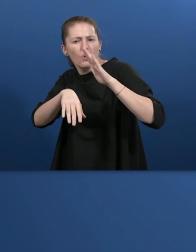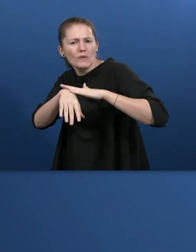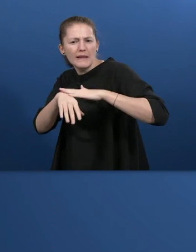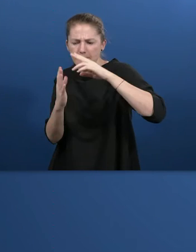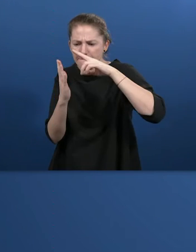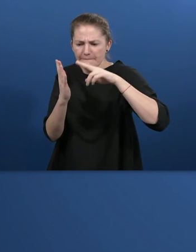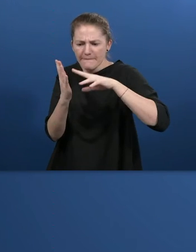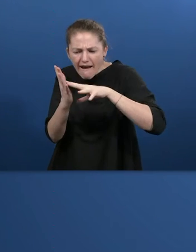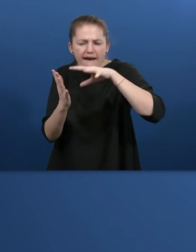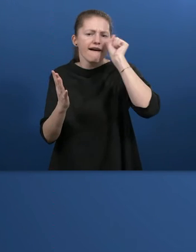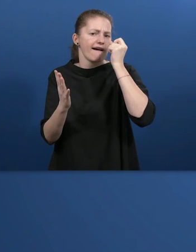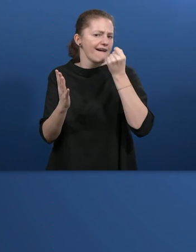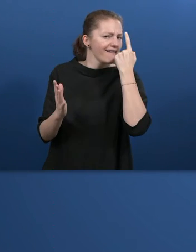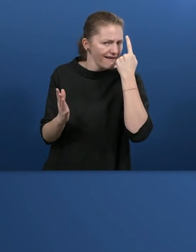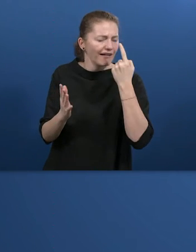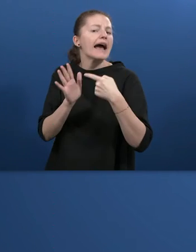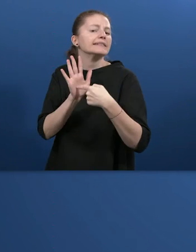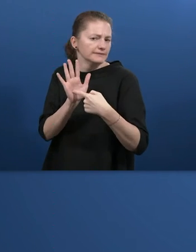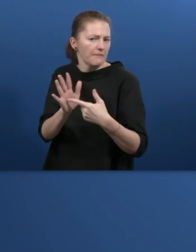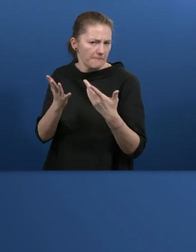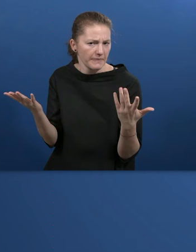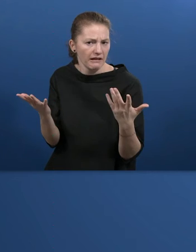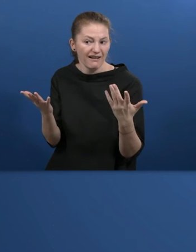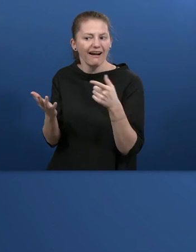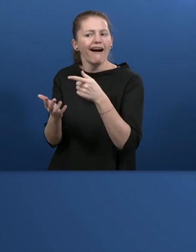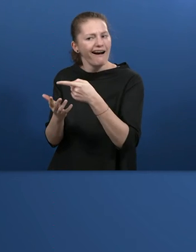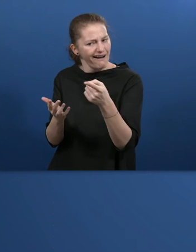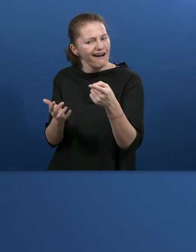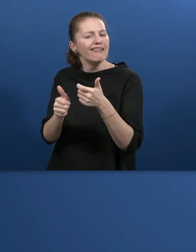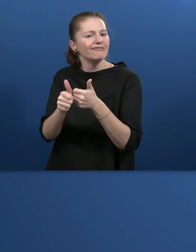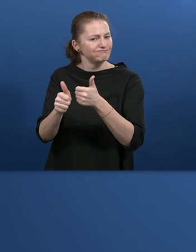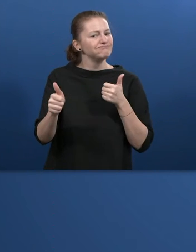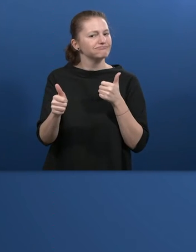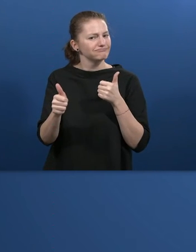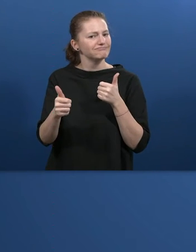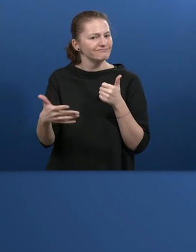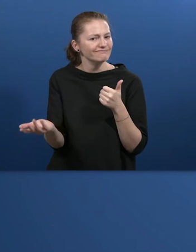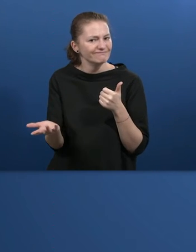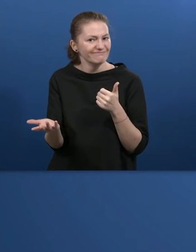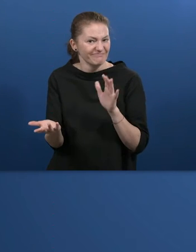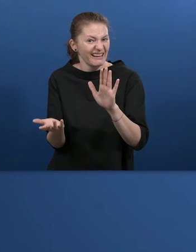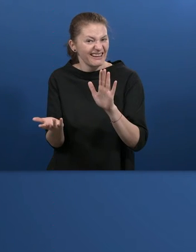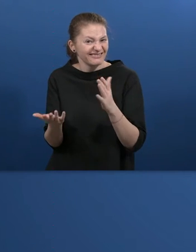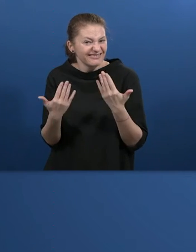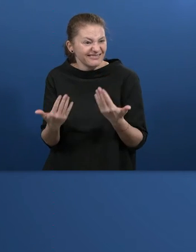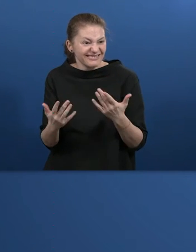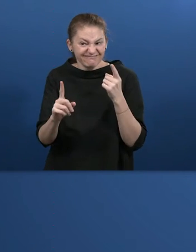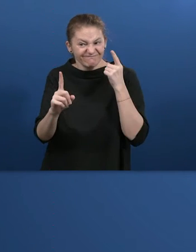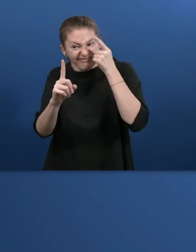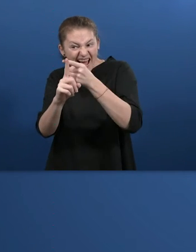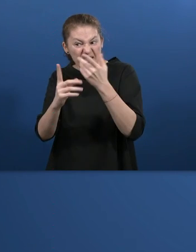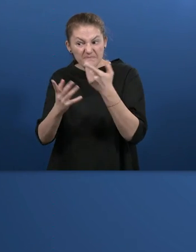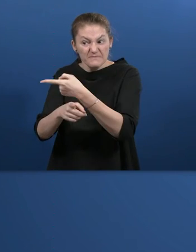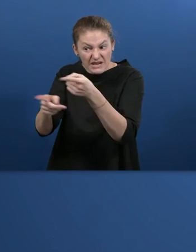have a big disadvantage. So it's actually everybody's goal to provide information for everybody.